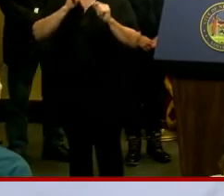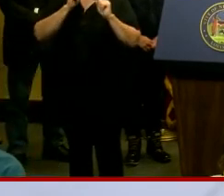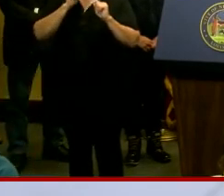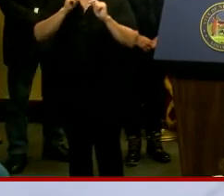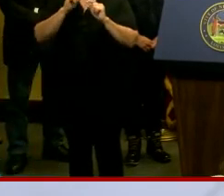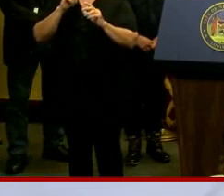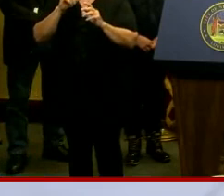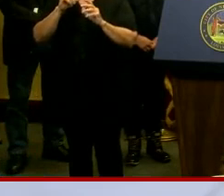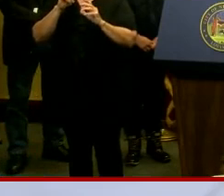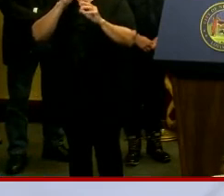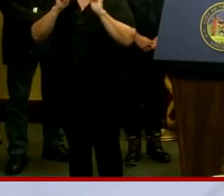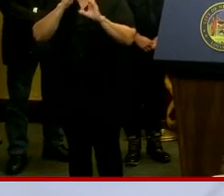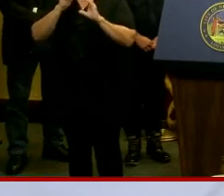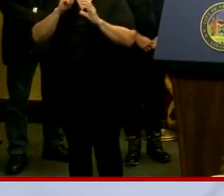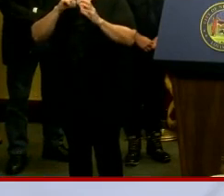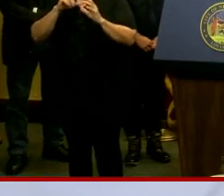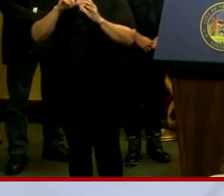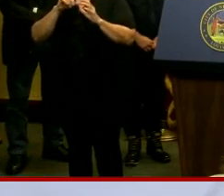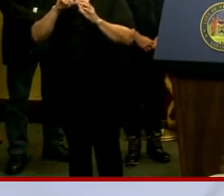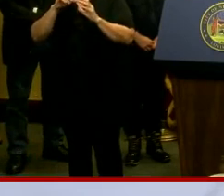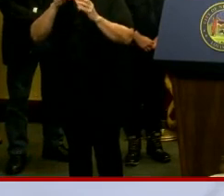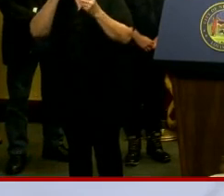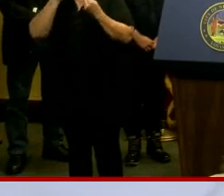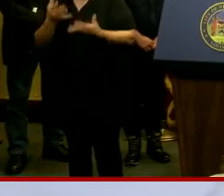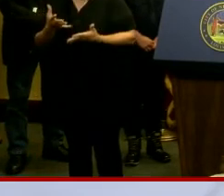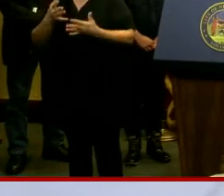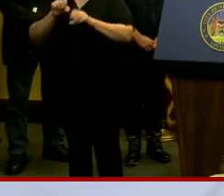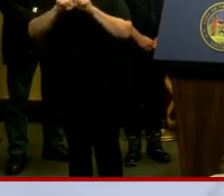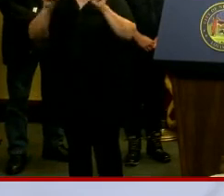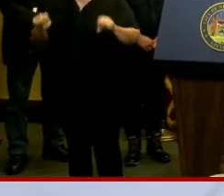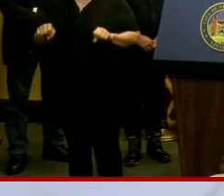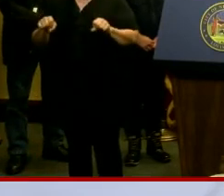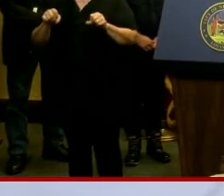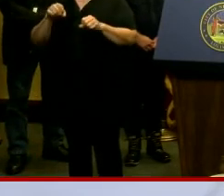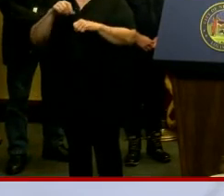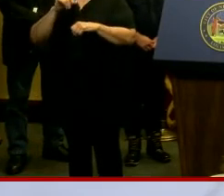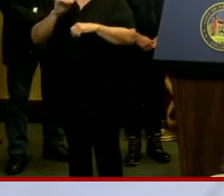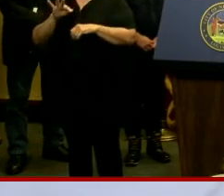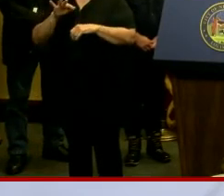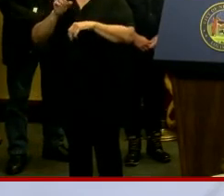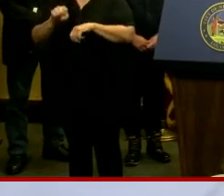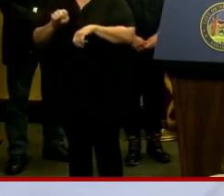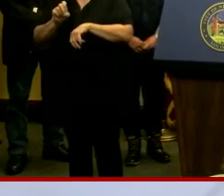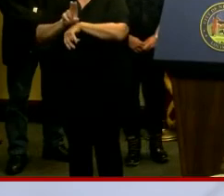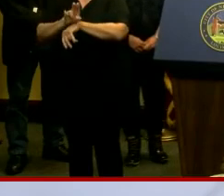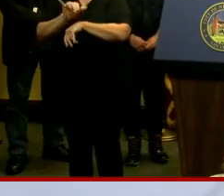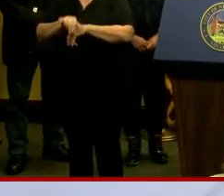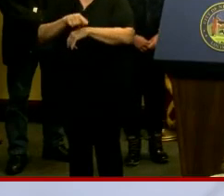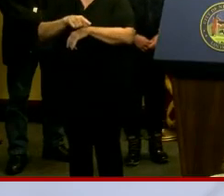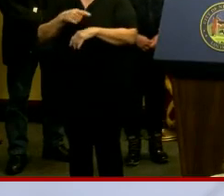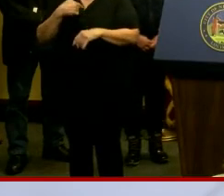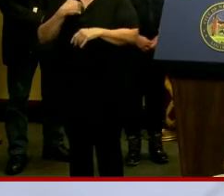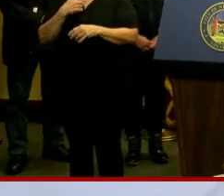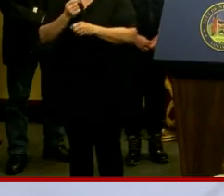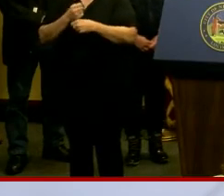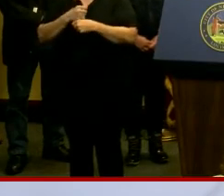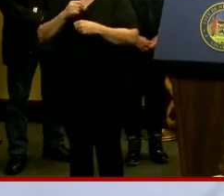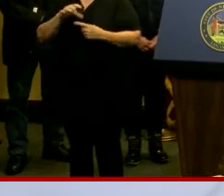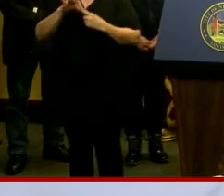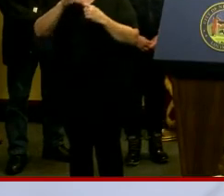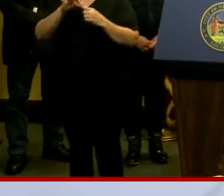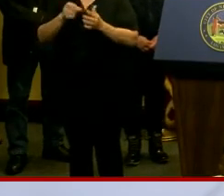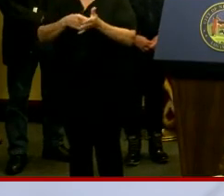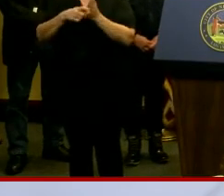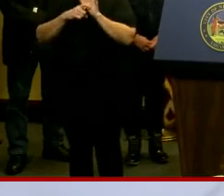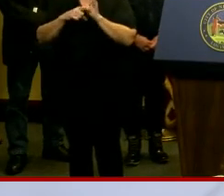Emergency Response Task Force on a pre-alert status to respond to the New Orleans area should the need arise. We've made special requests to the state to